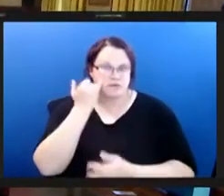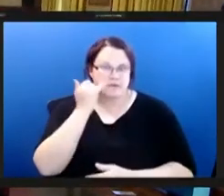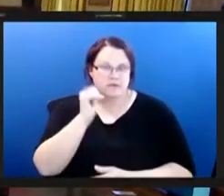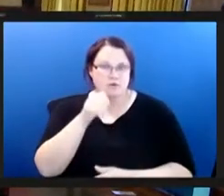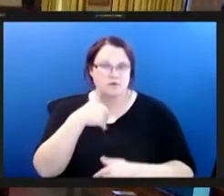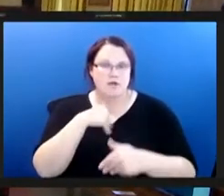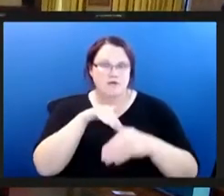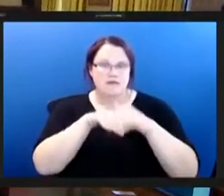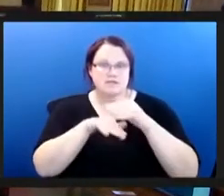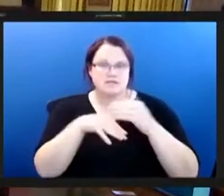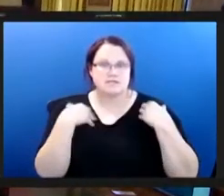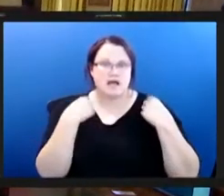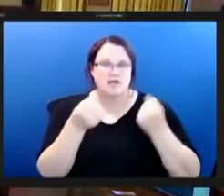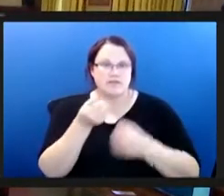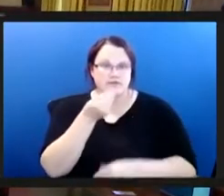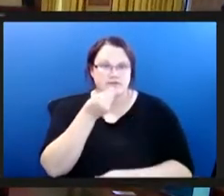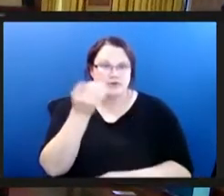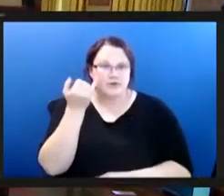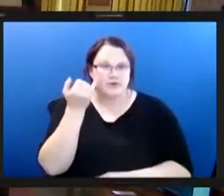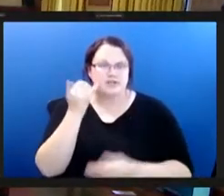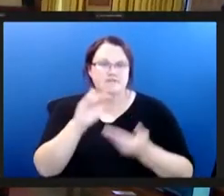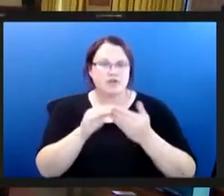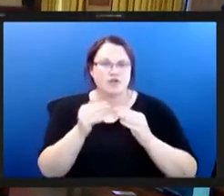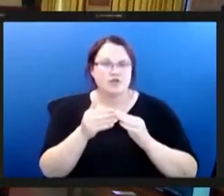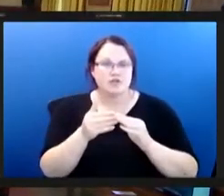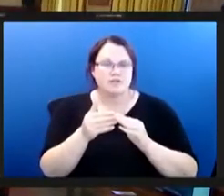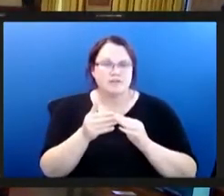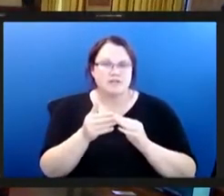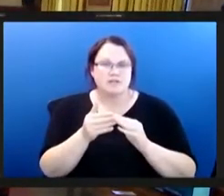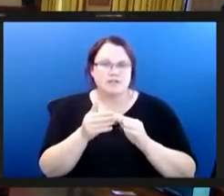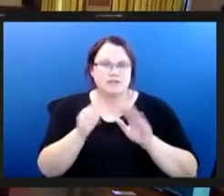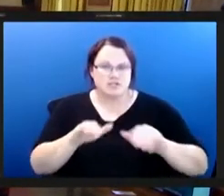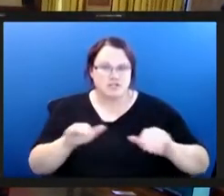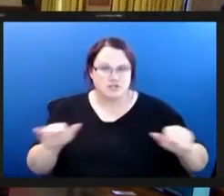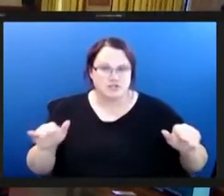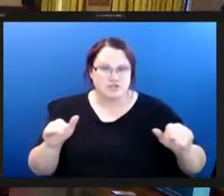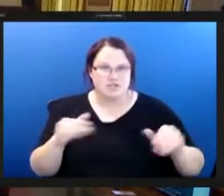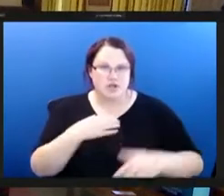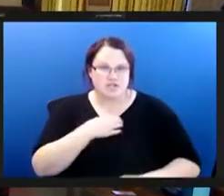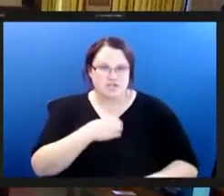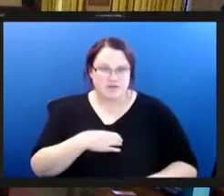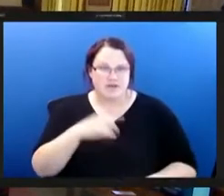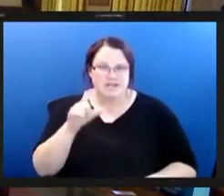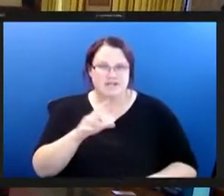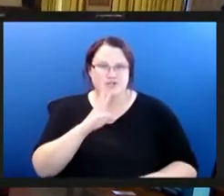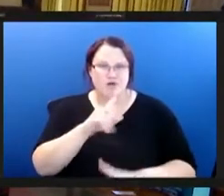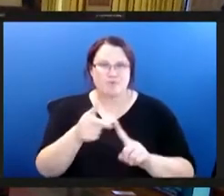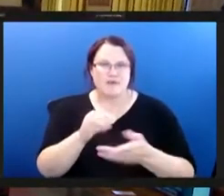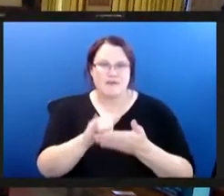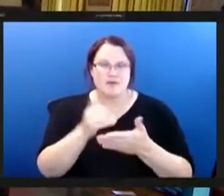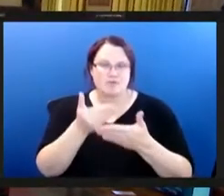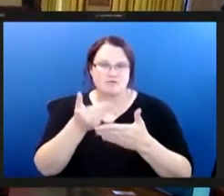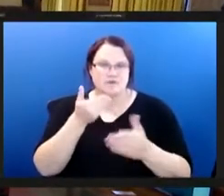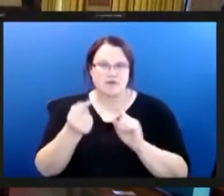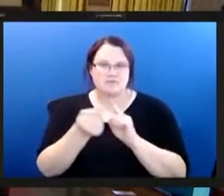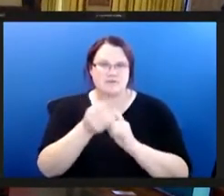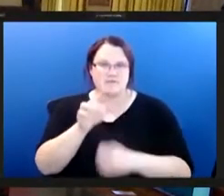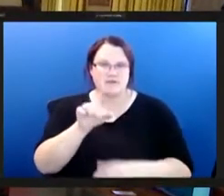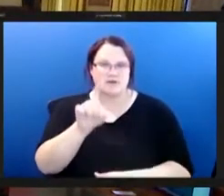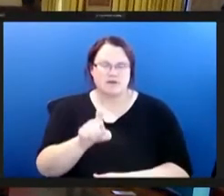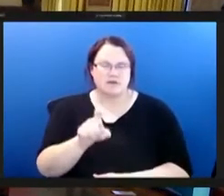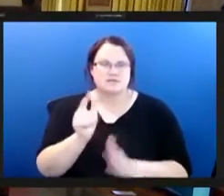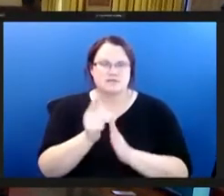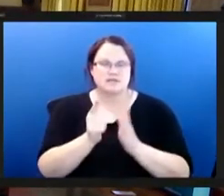food if the community's members community members children are starving i need to address that before i need their needs like with legal